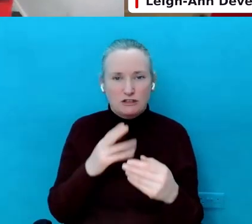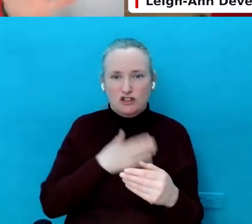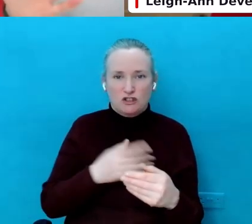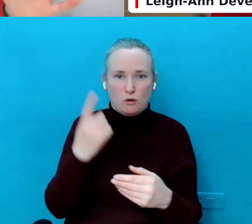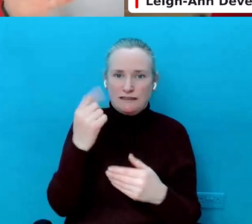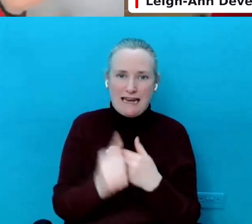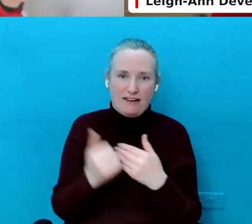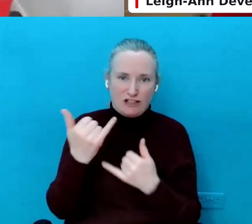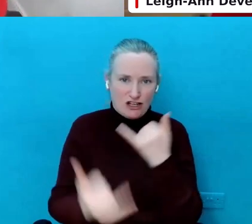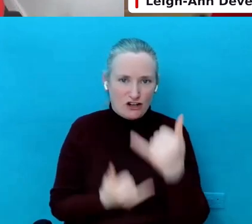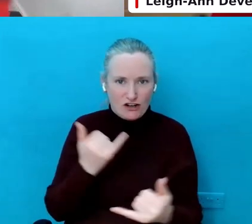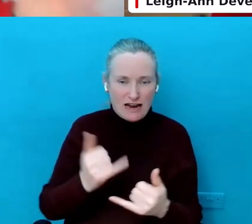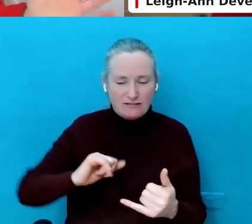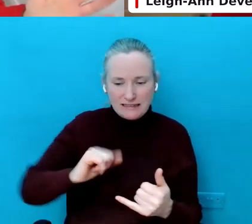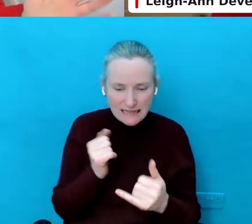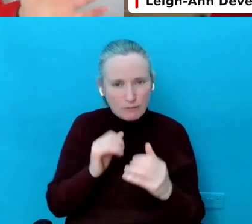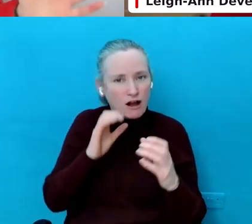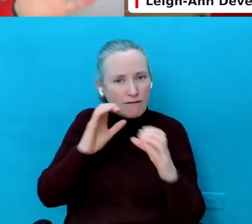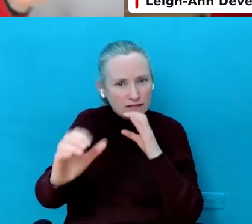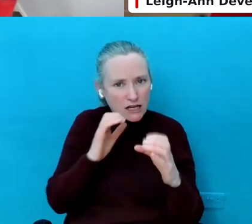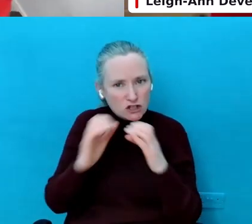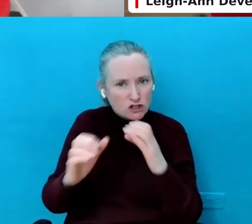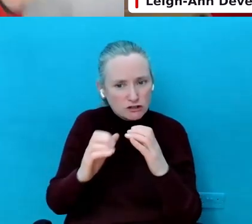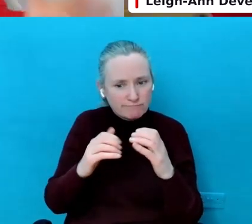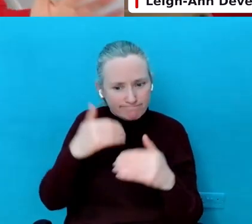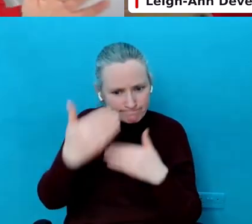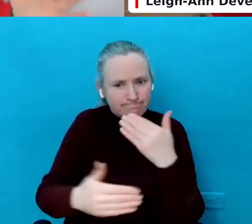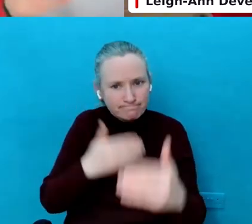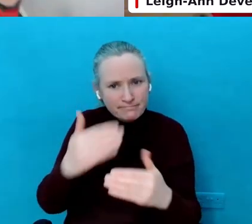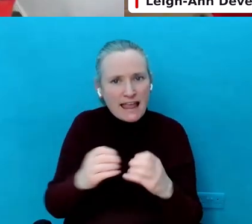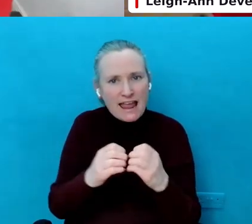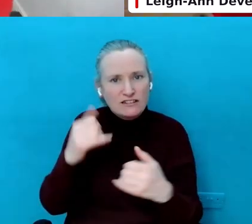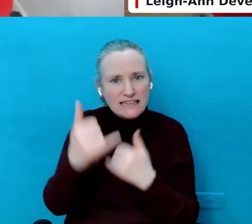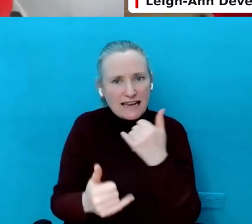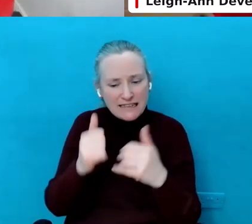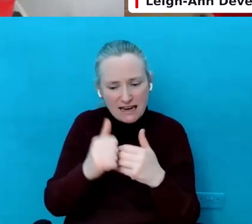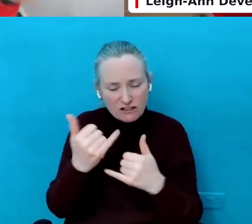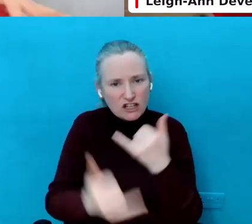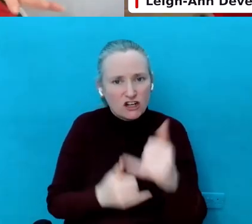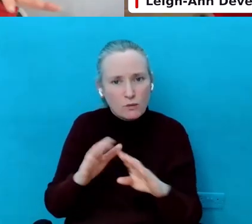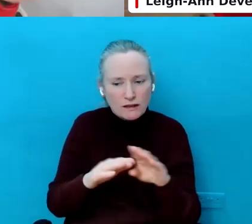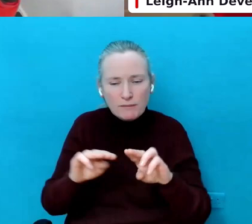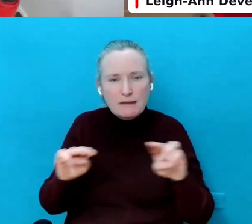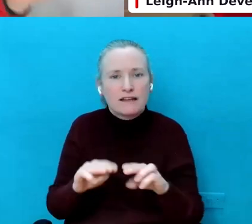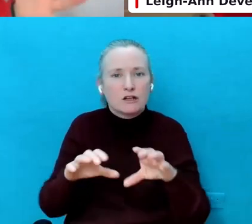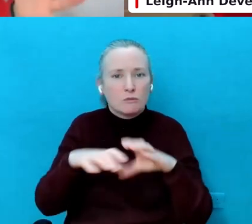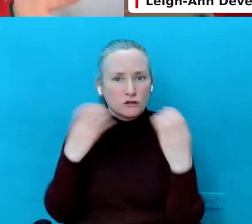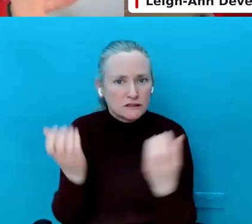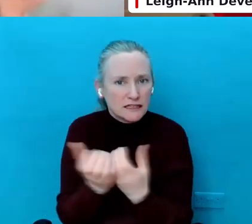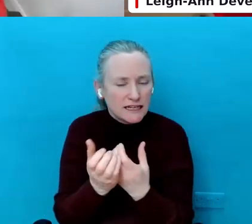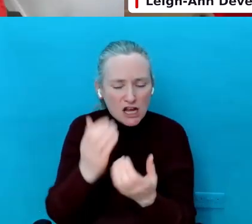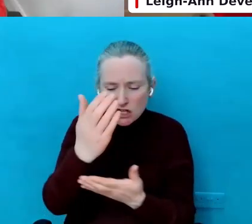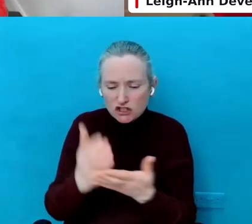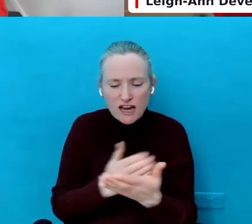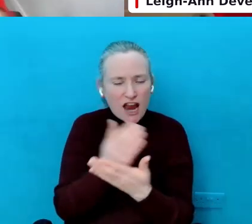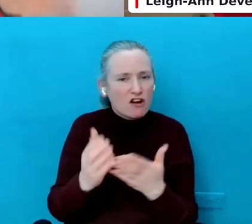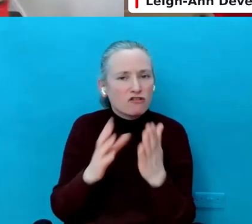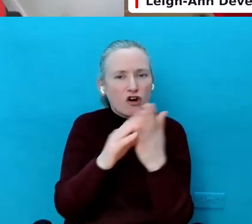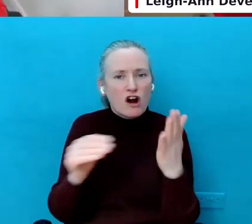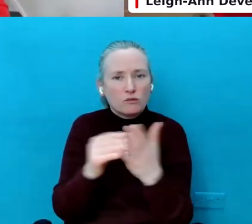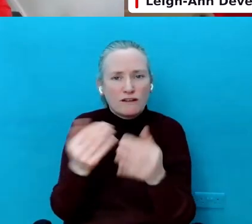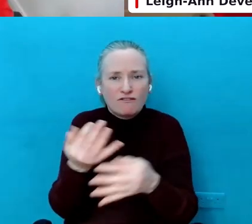has to keep the conversation going every other day of the year with people in your community. Share the recording with family and friends.